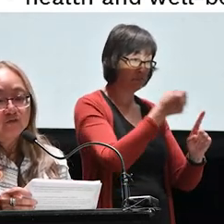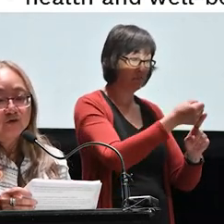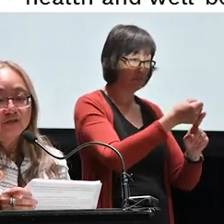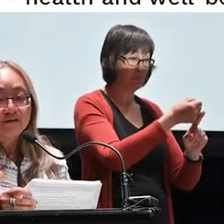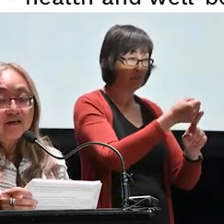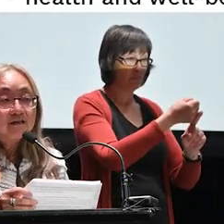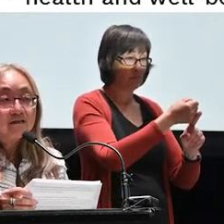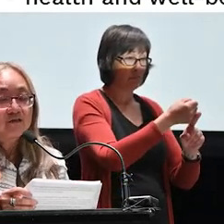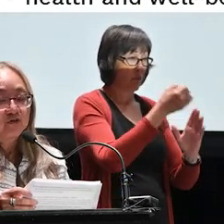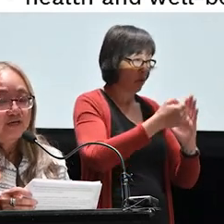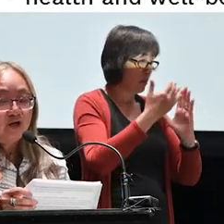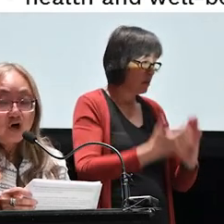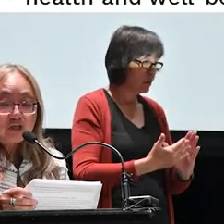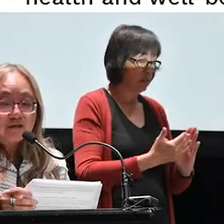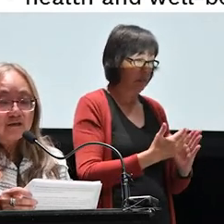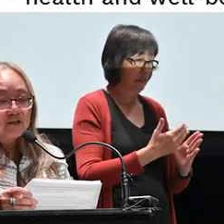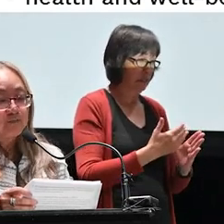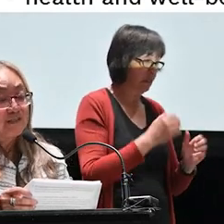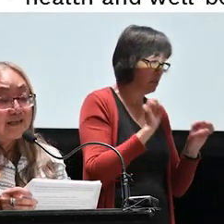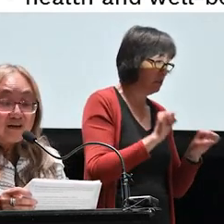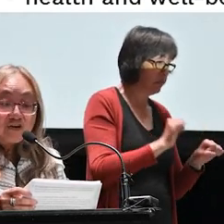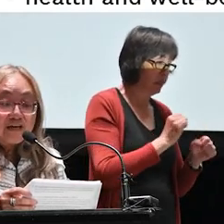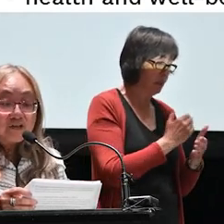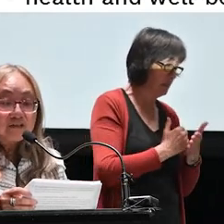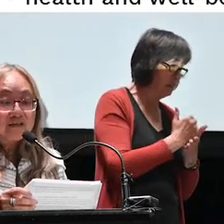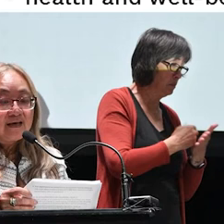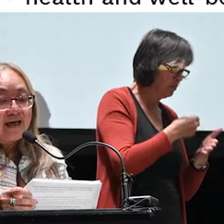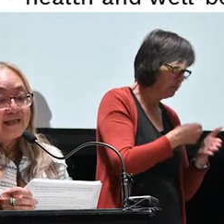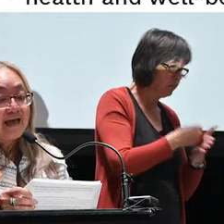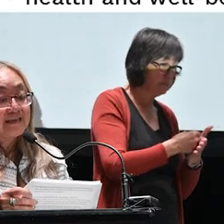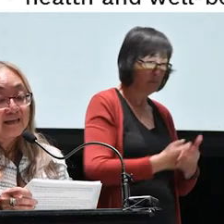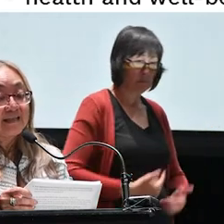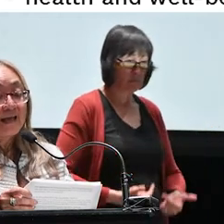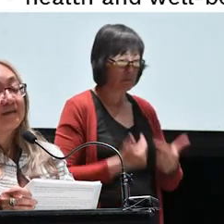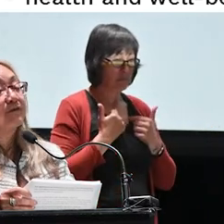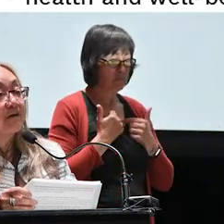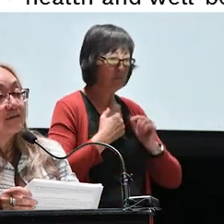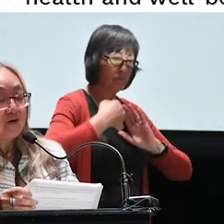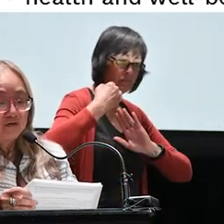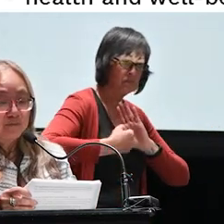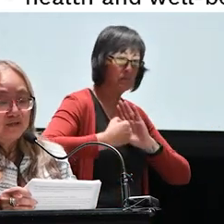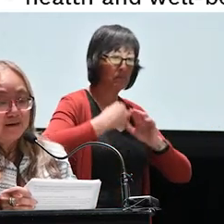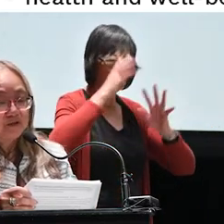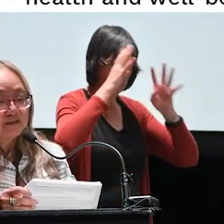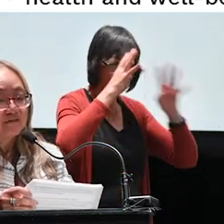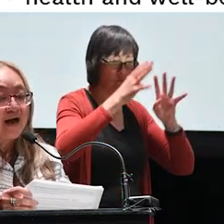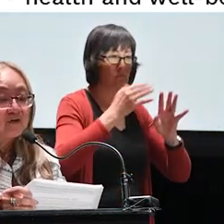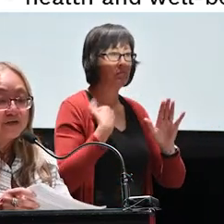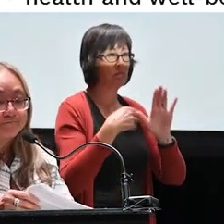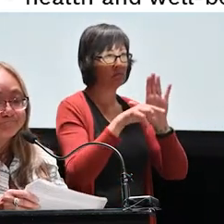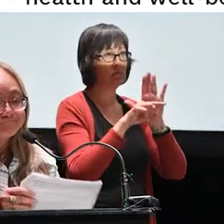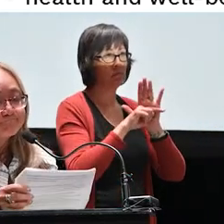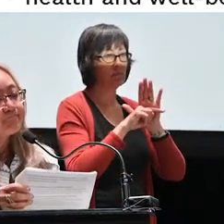to earn a living, to create art, to present their creations, and has had a negative effect on the perceptions of